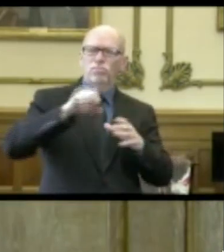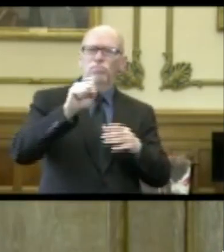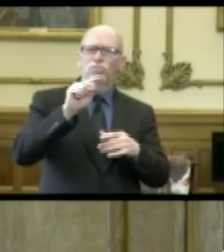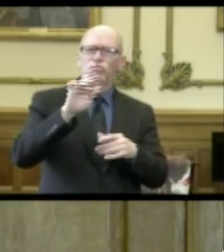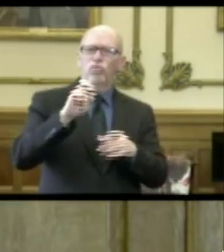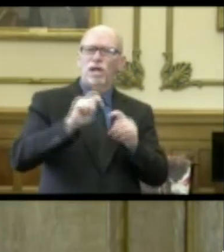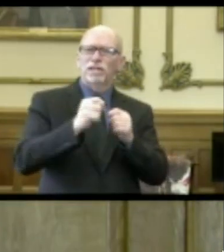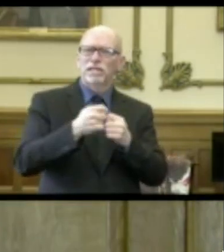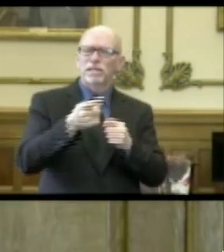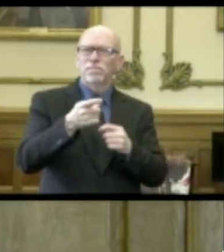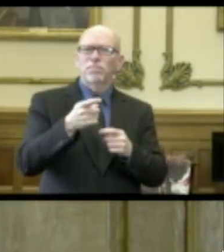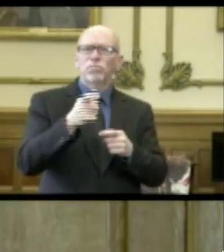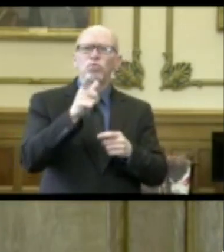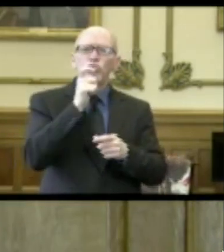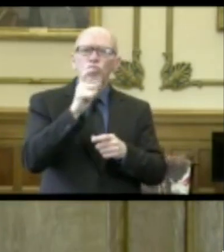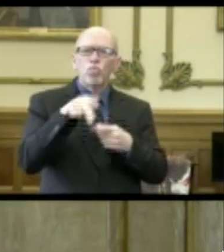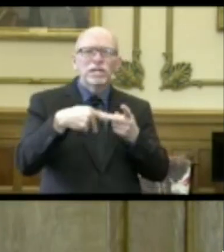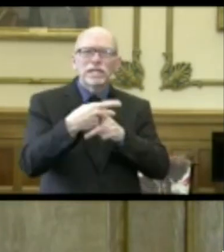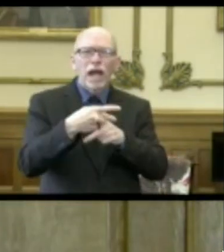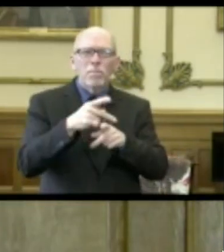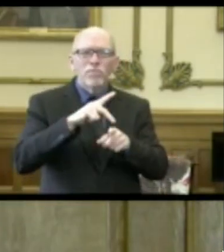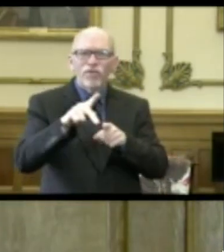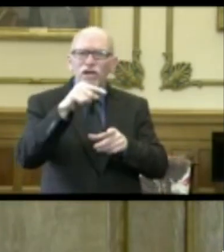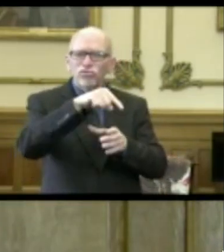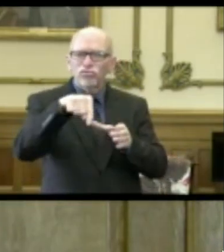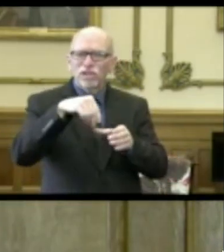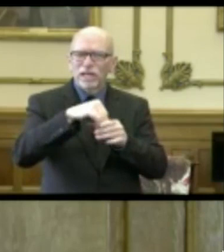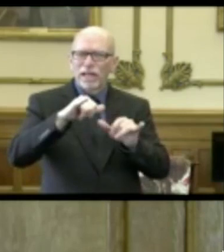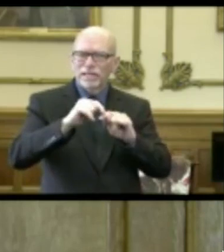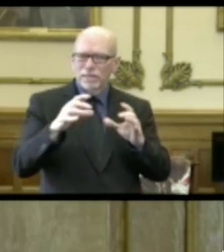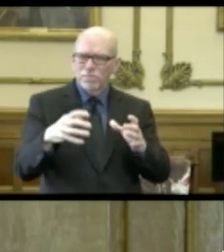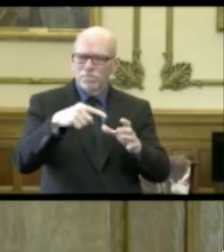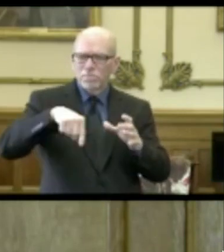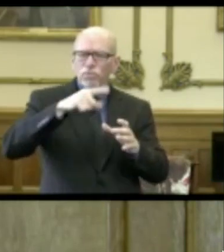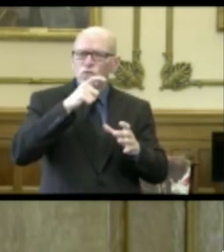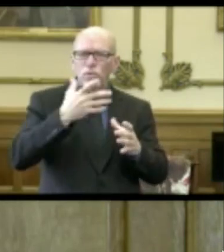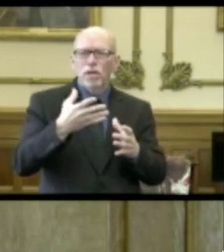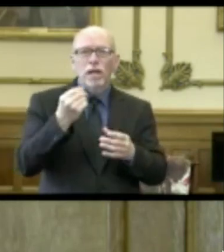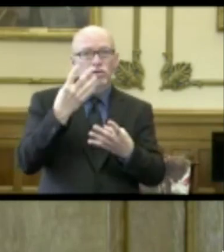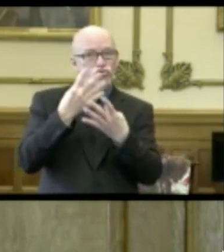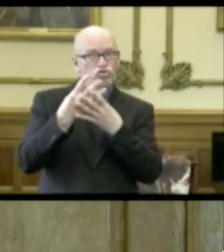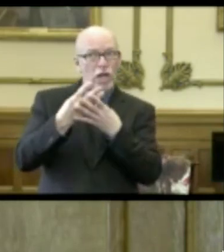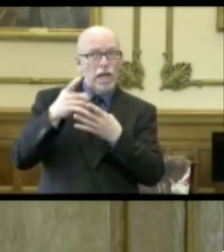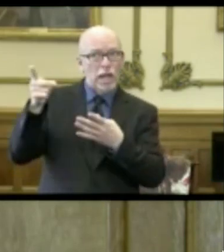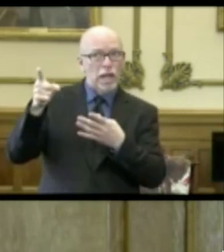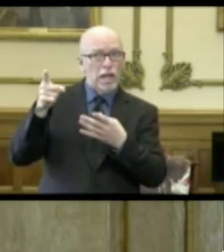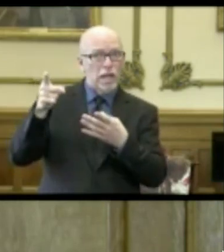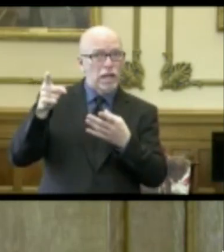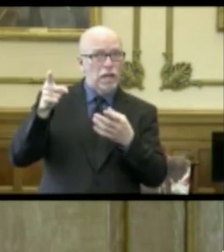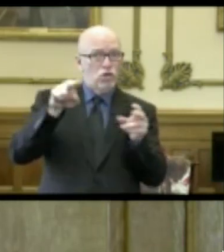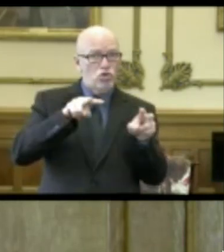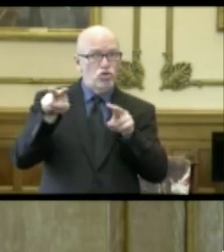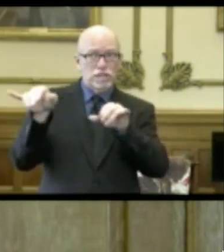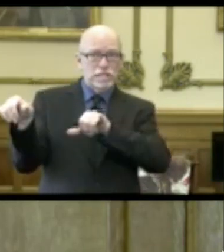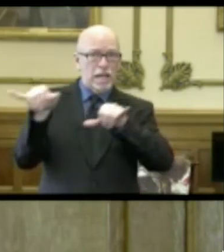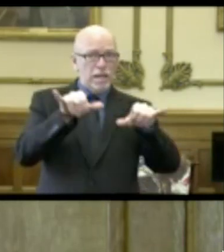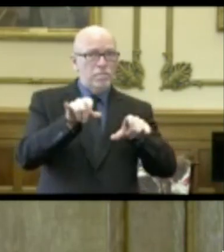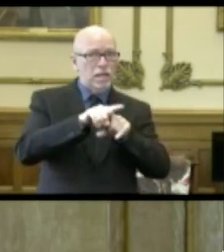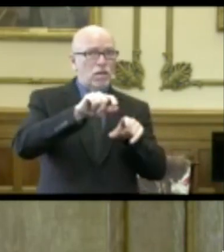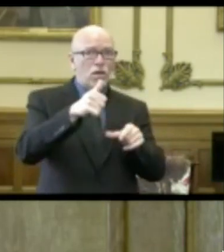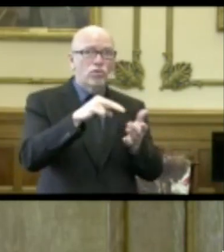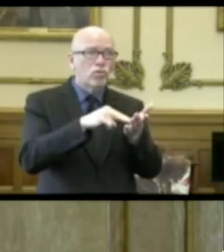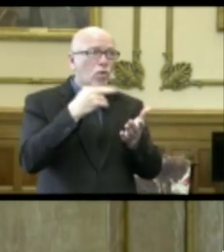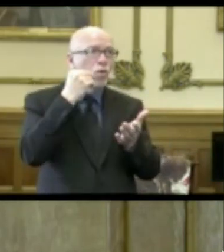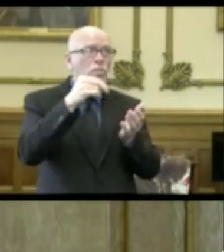what type of professionals or, you know, who's on the teams, and if jails are treated the same way as other long-term